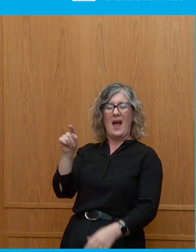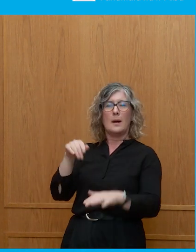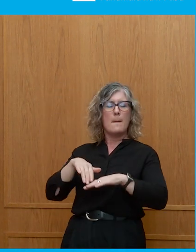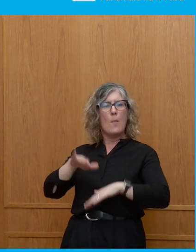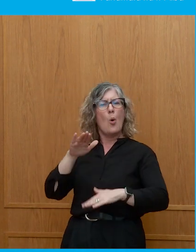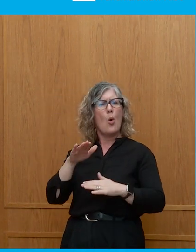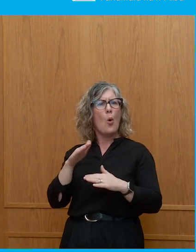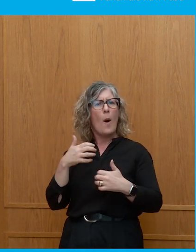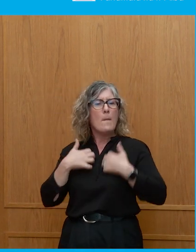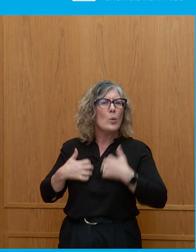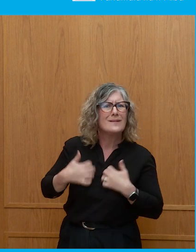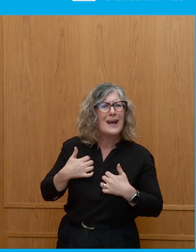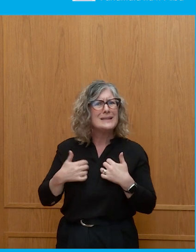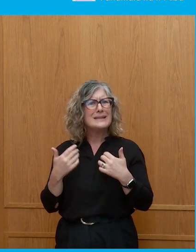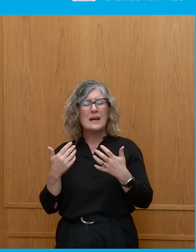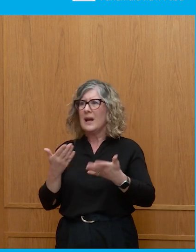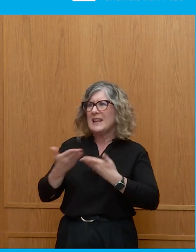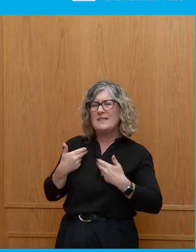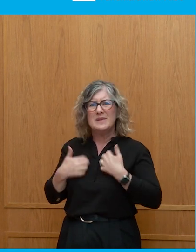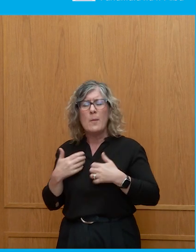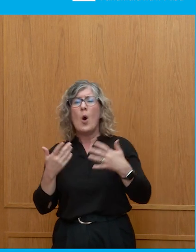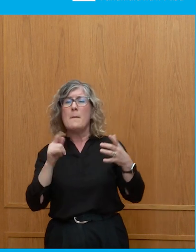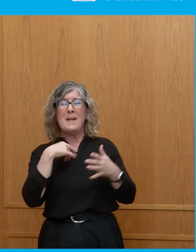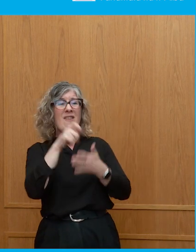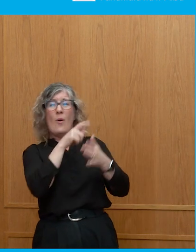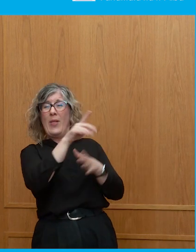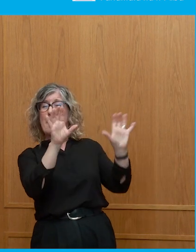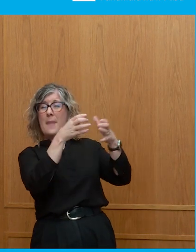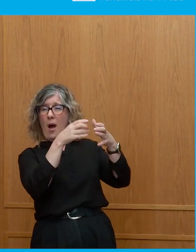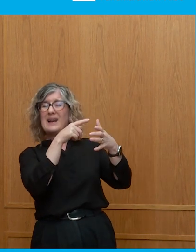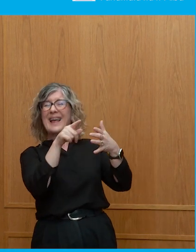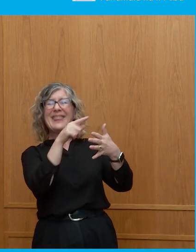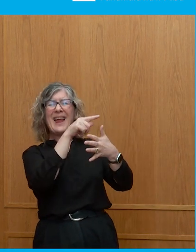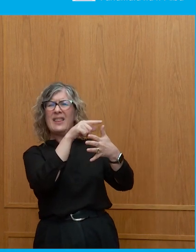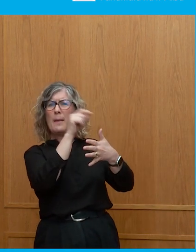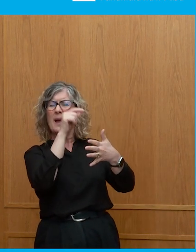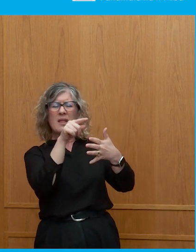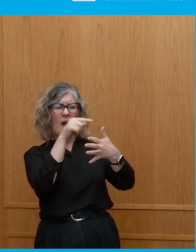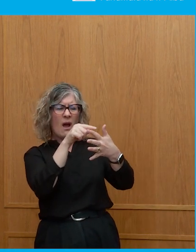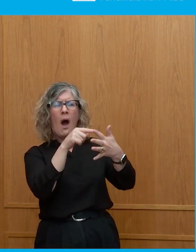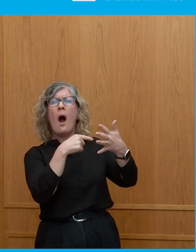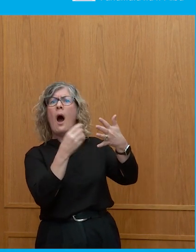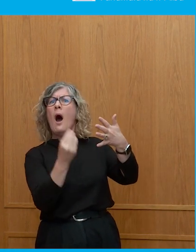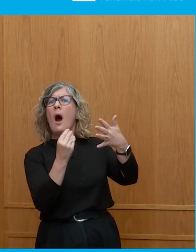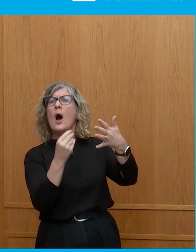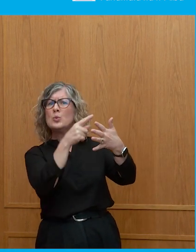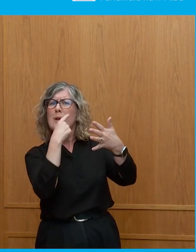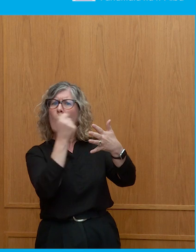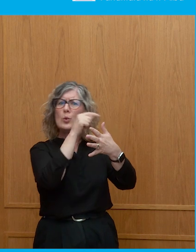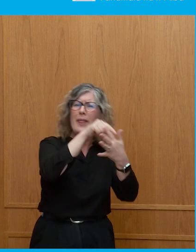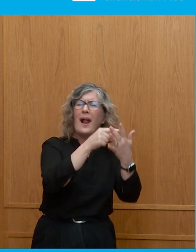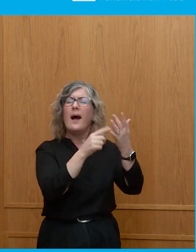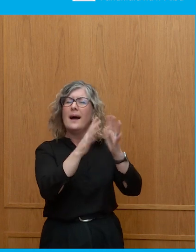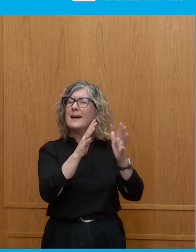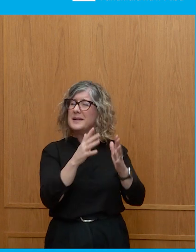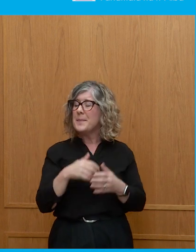who then do something that they don't like and they get very upset about it? Yeah, I do think there is something in that, absolutely. And quite often, you know,